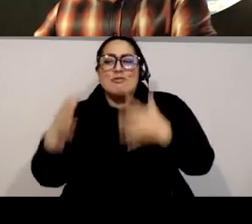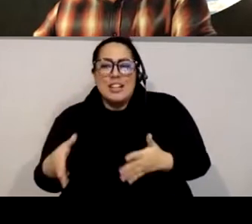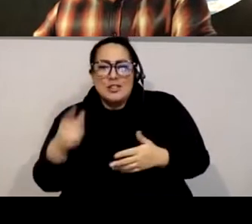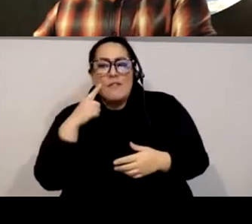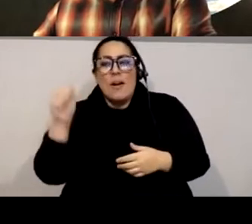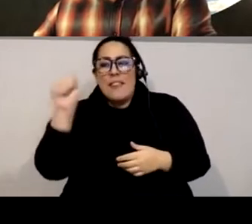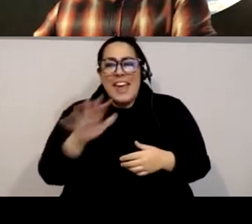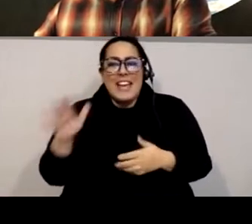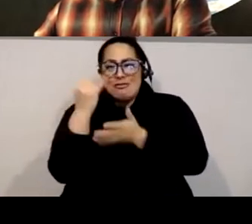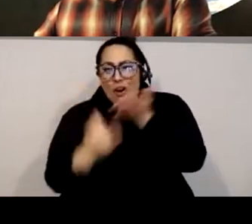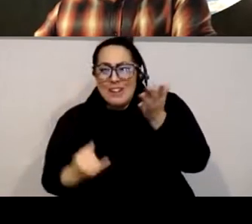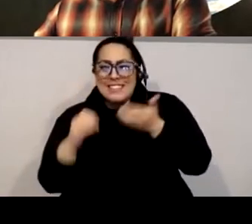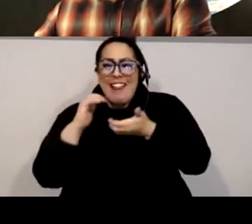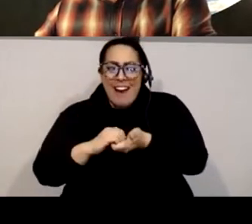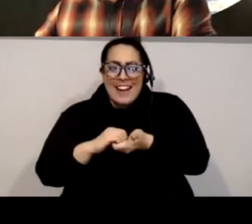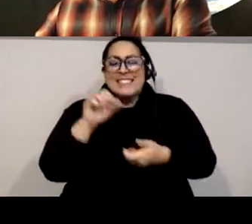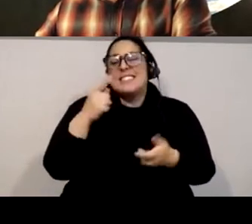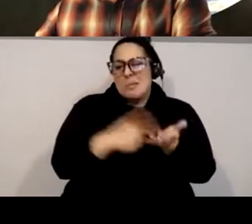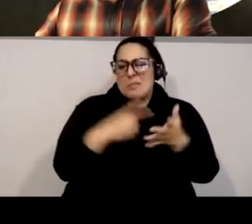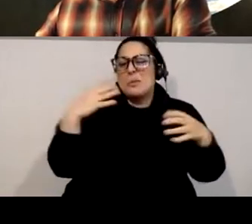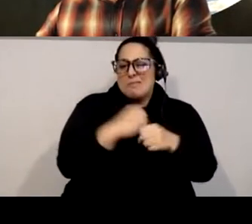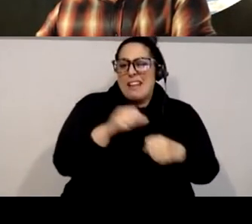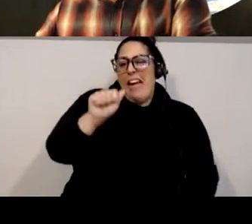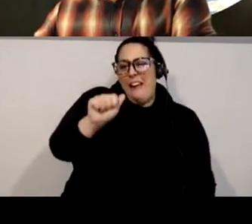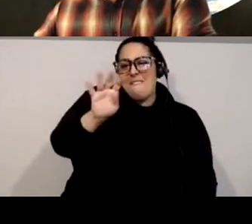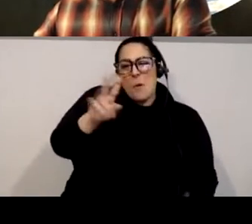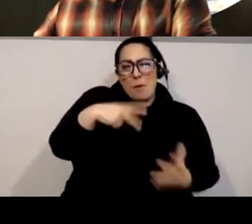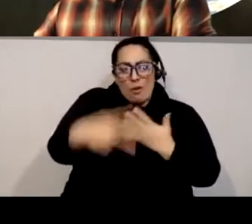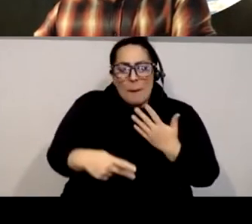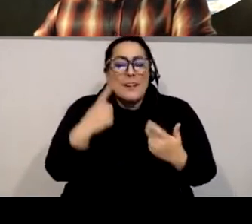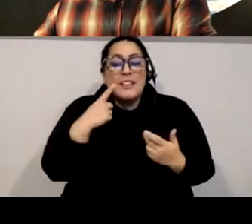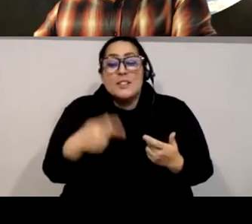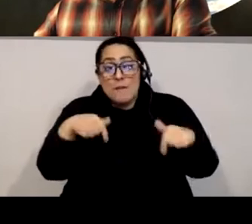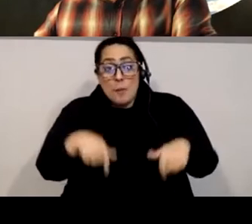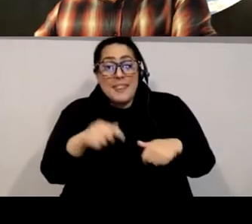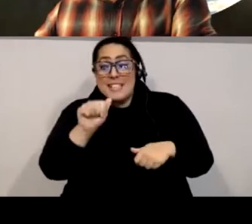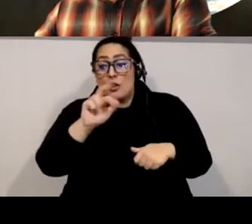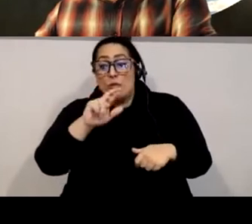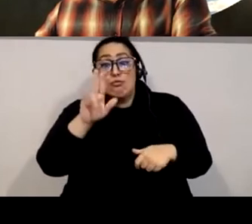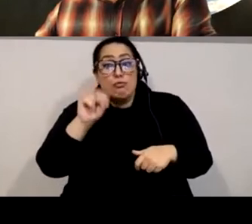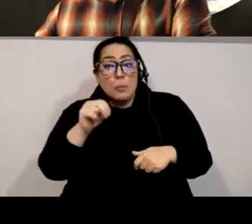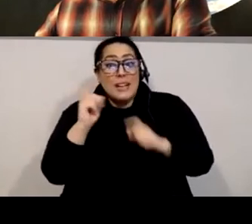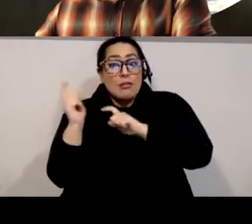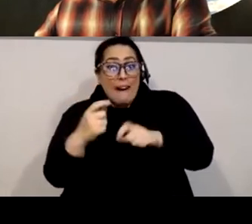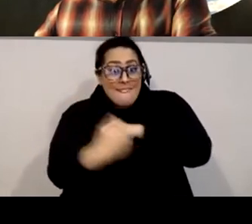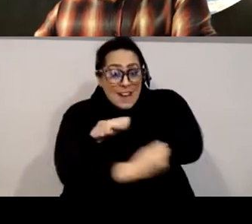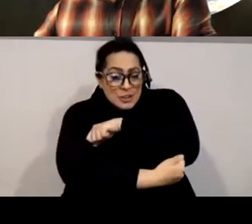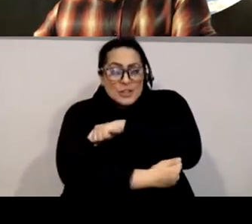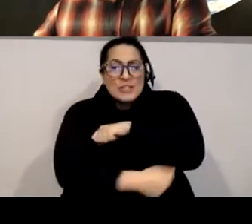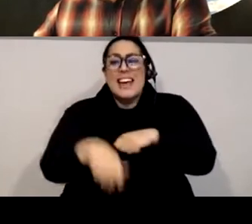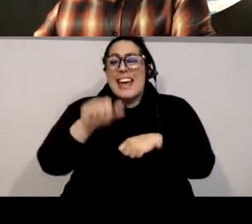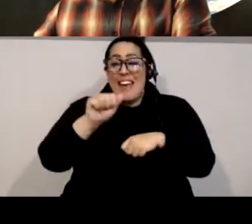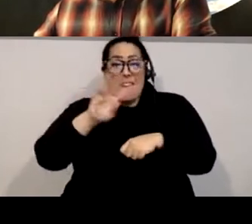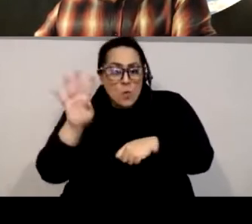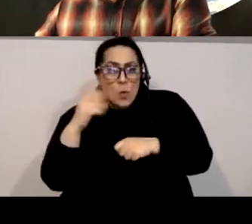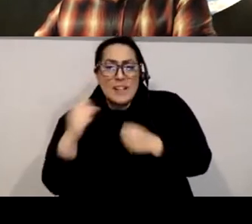A4, sometimes referred to as A4. In the most recent cycle of Reuben Foundation grantmaking, A4 was awarded support for an anti-racism